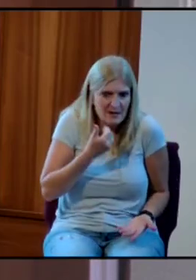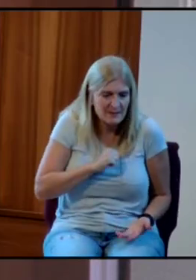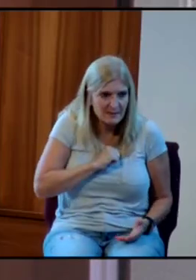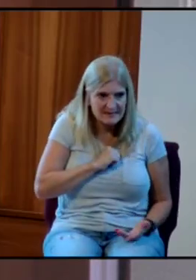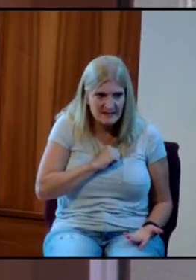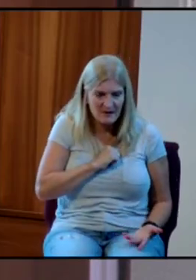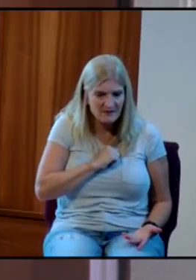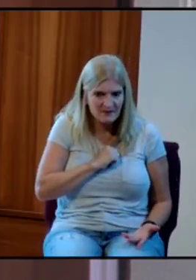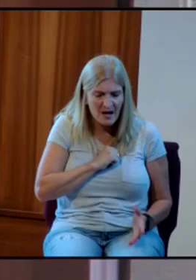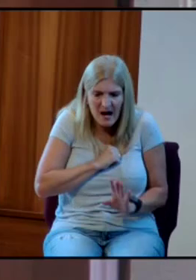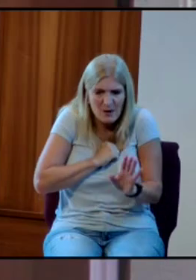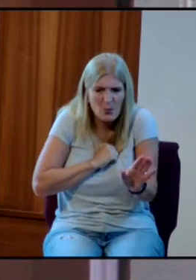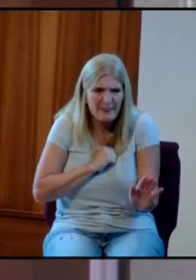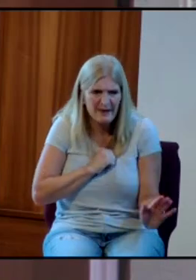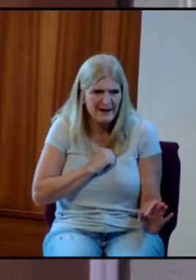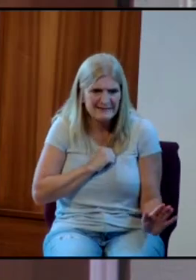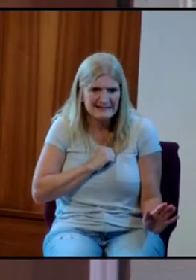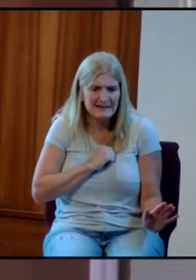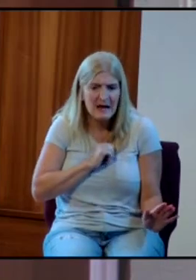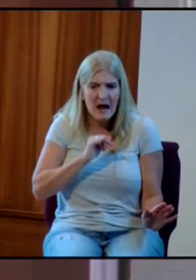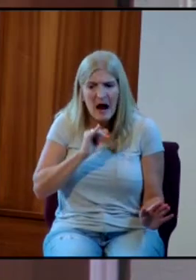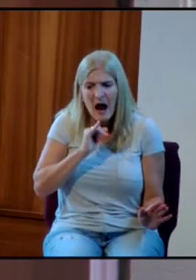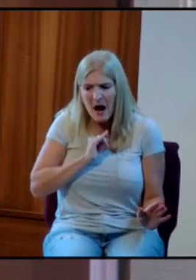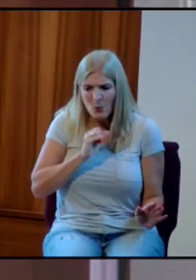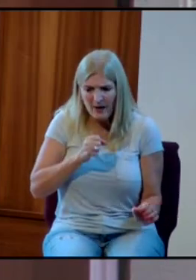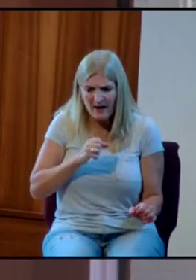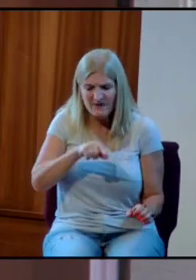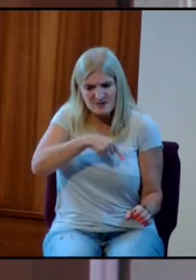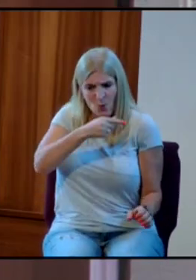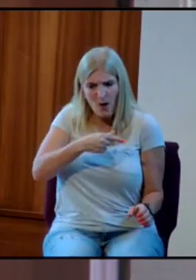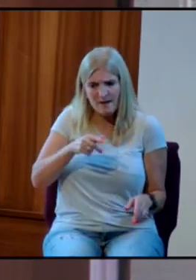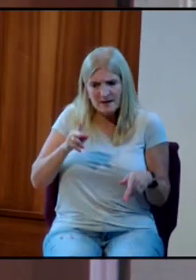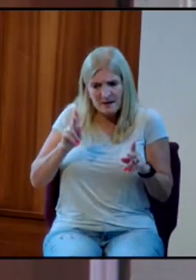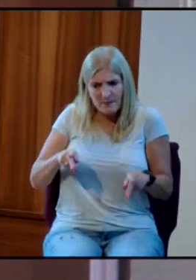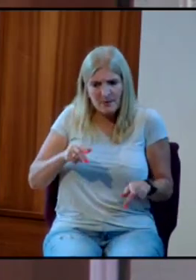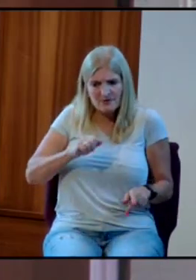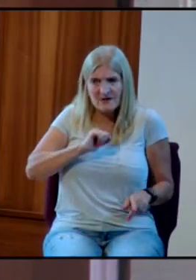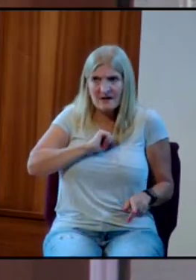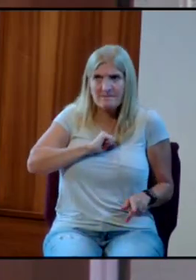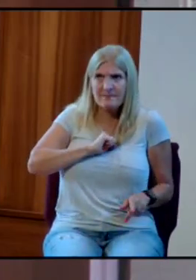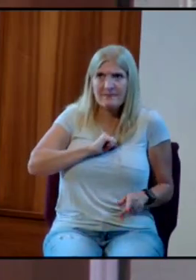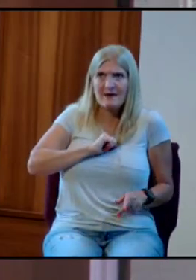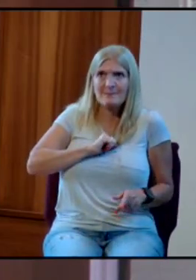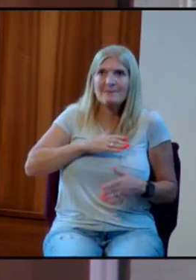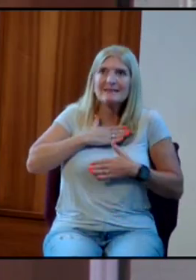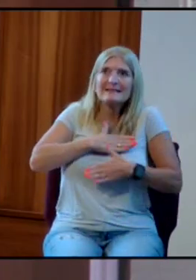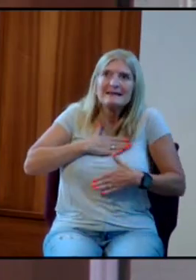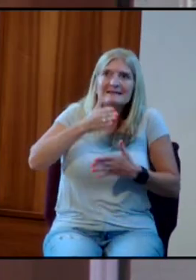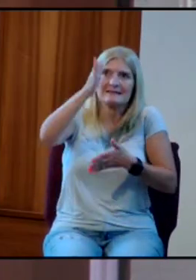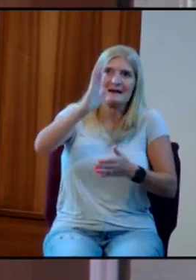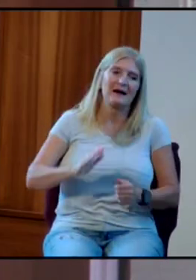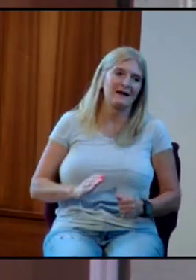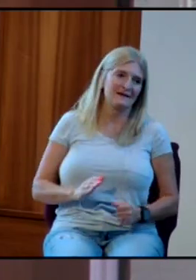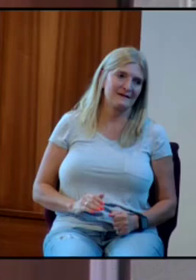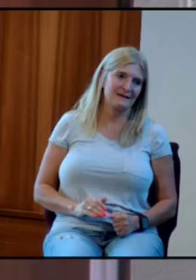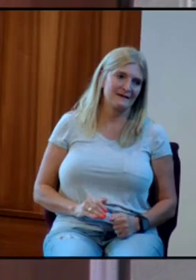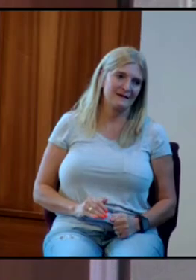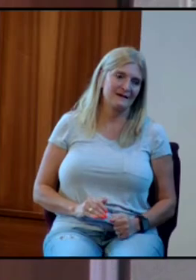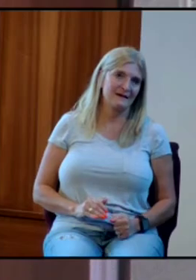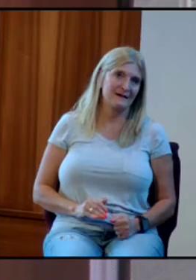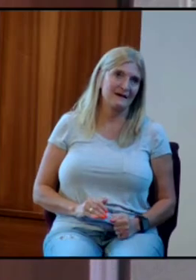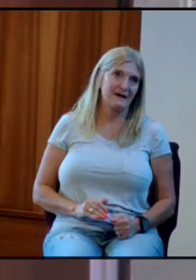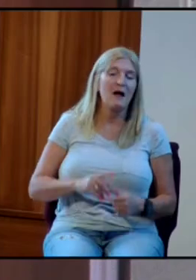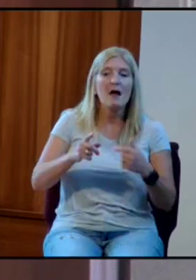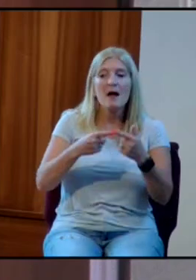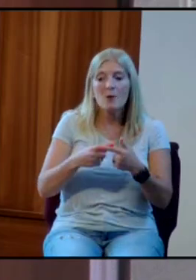I want to have a quality of personhood that is pleasing to God. That's what I really want. Now, when a person